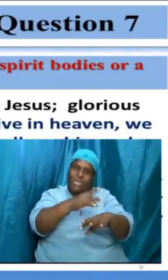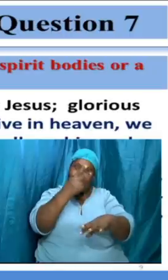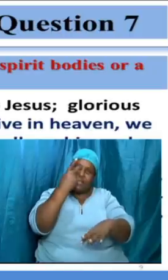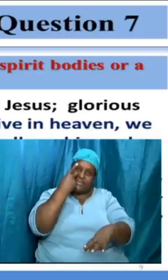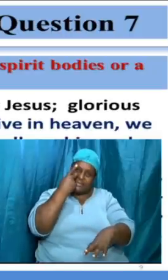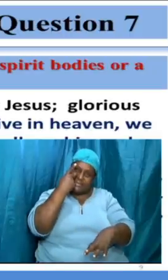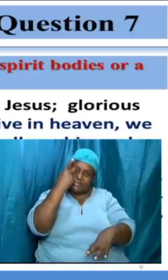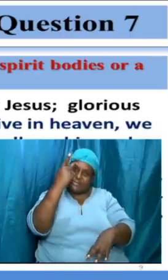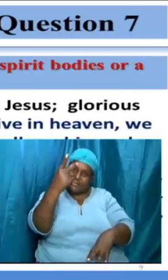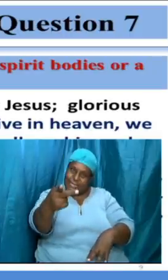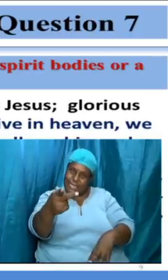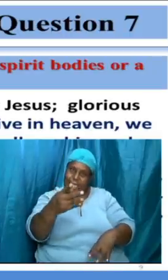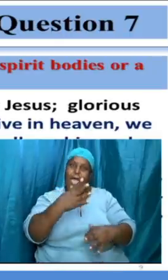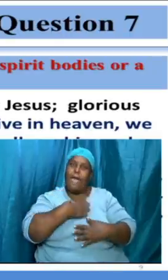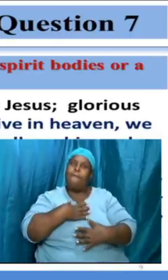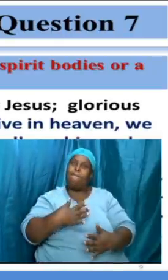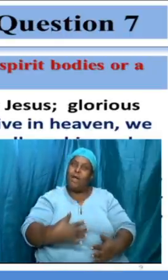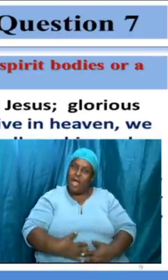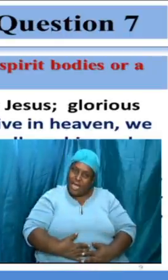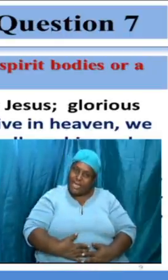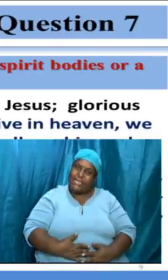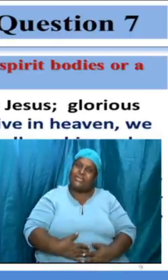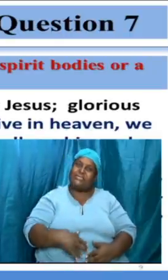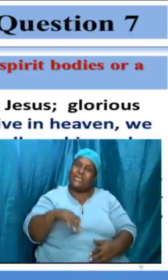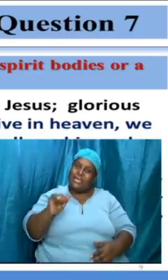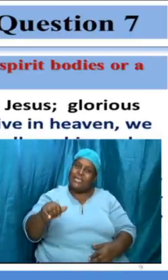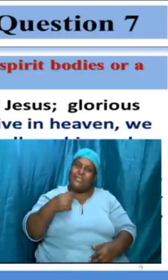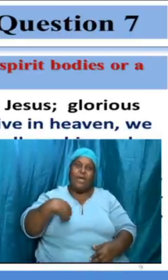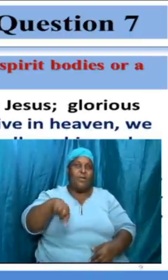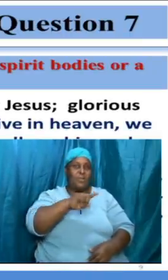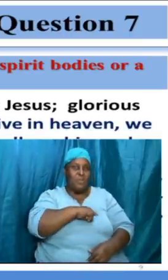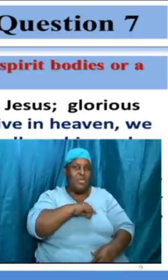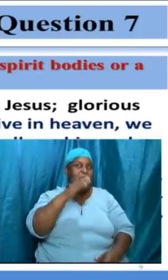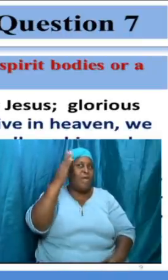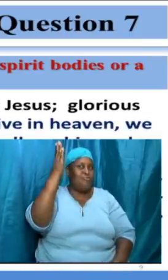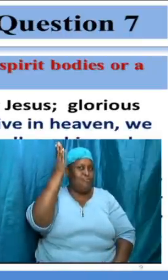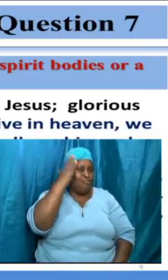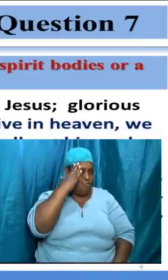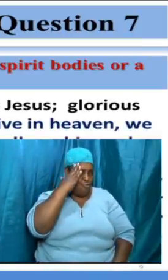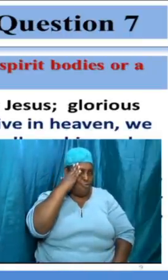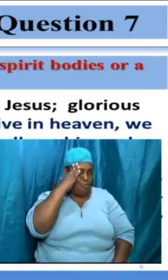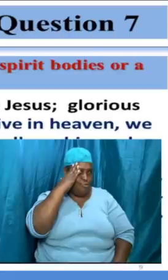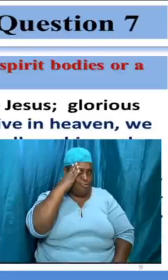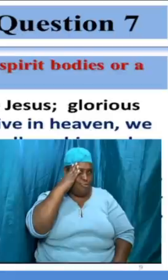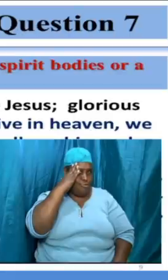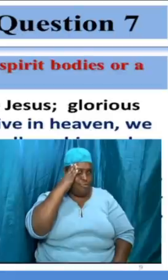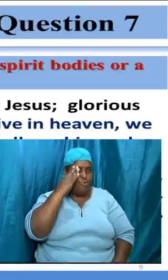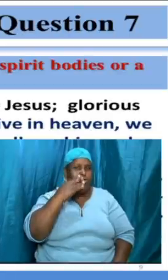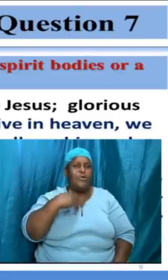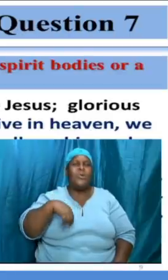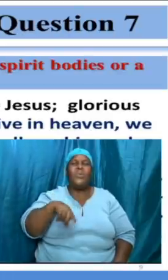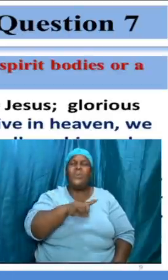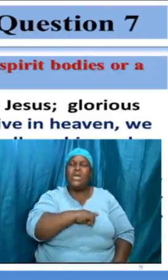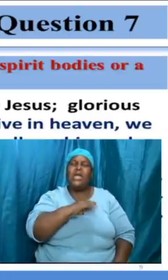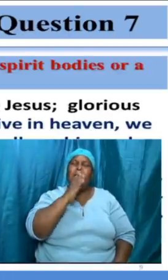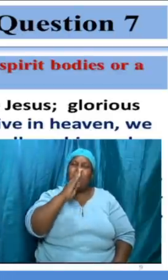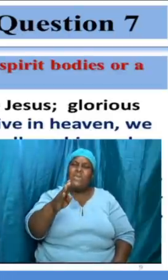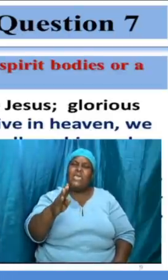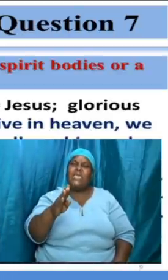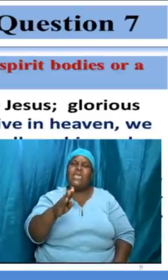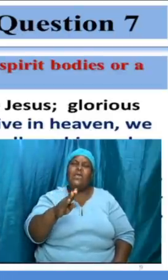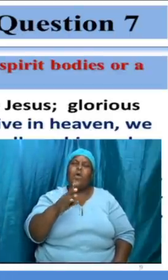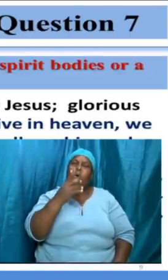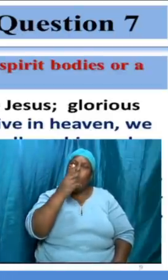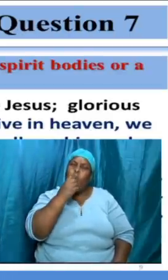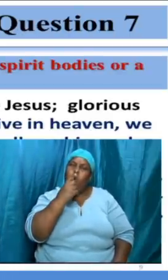bodies that we can recognize we will be who we